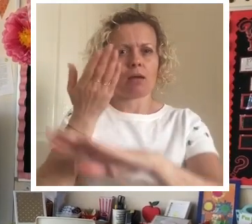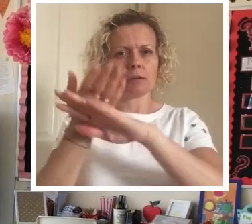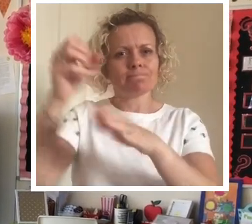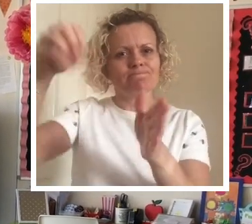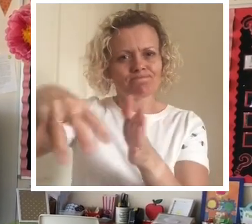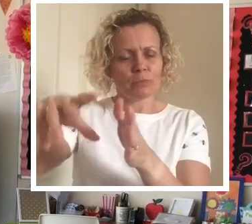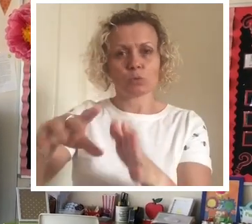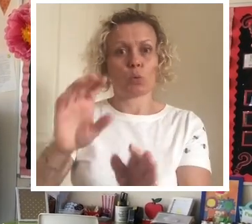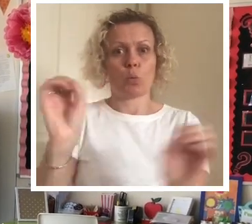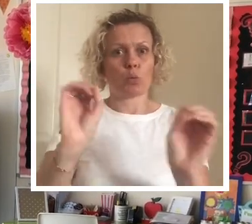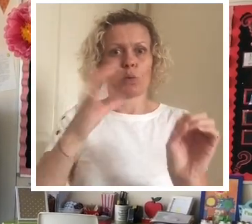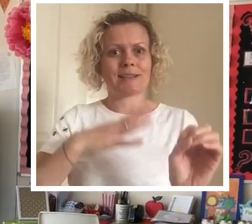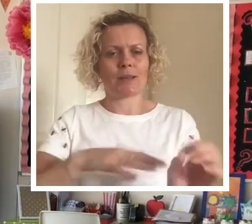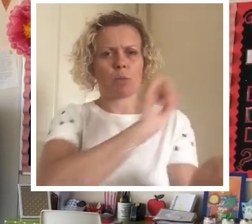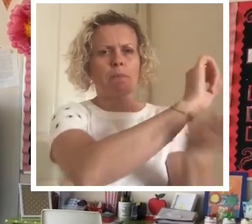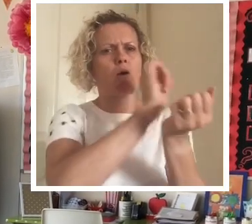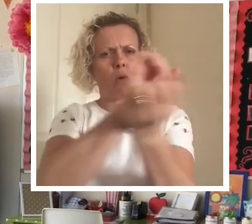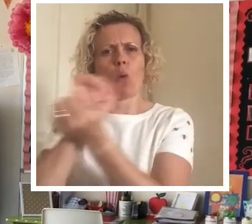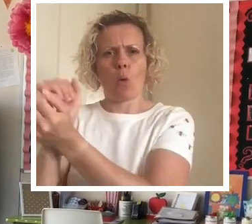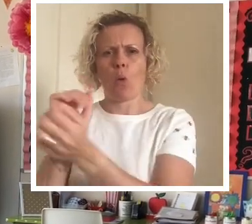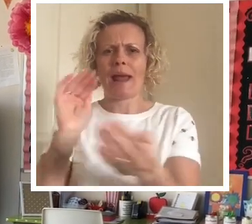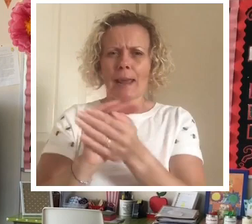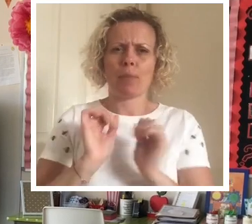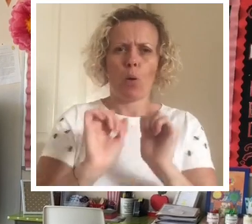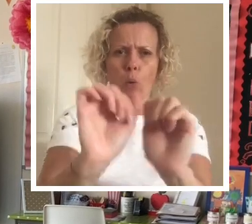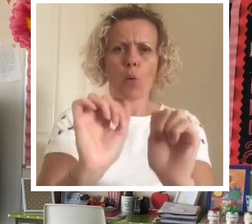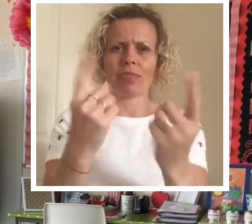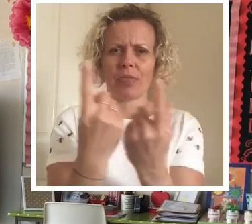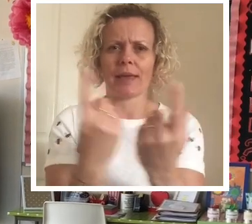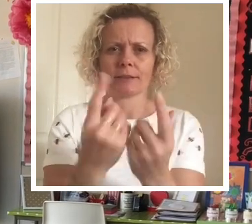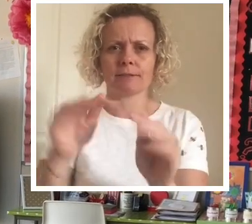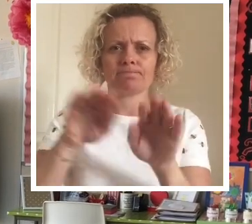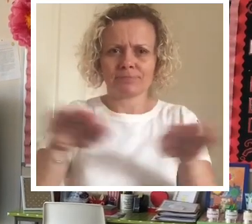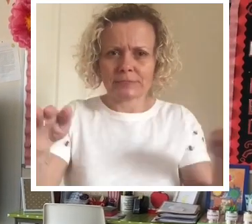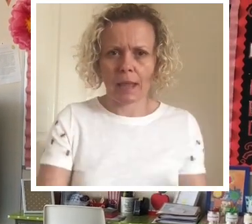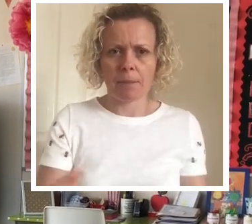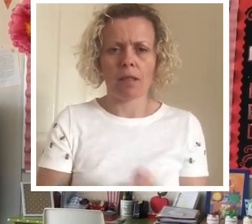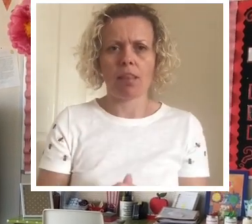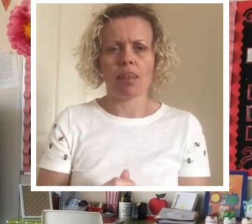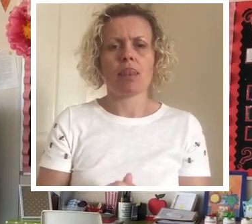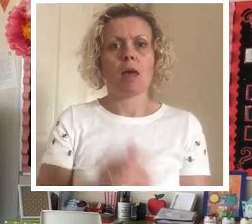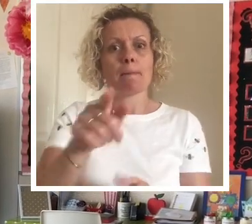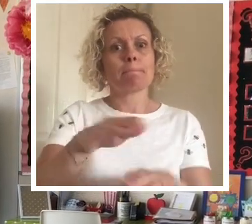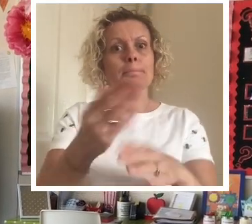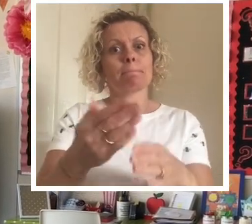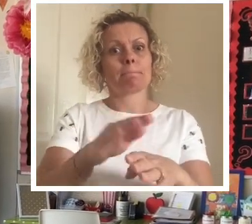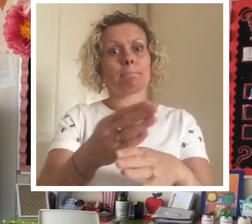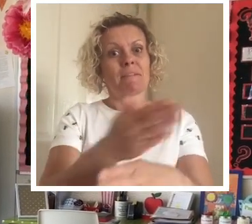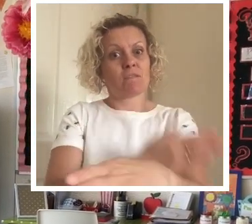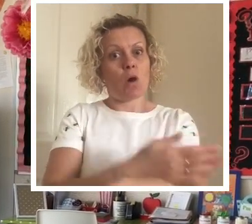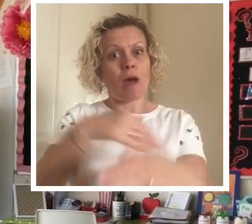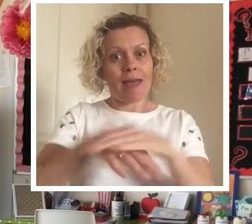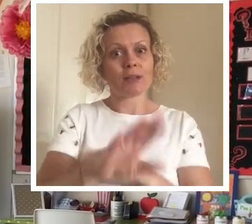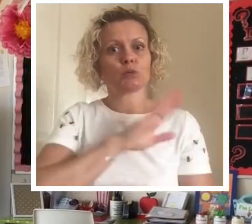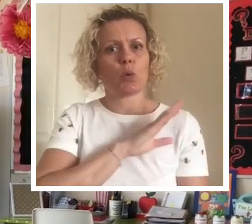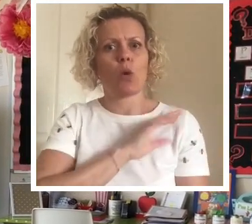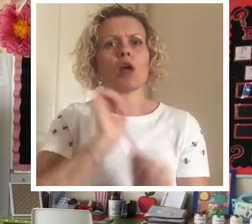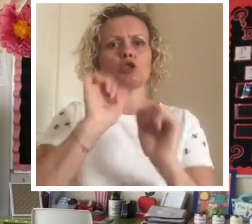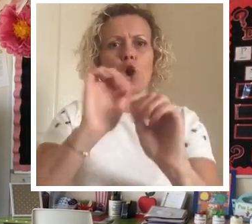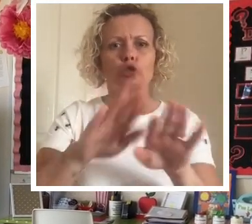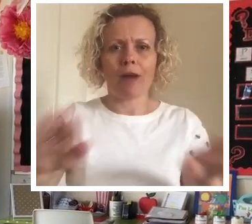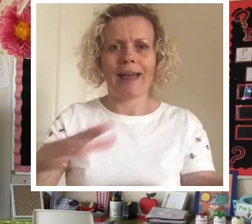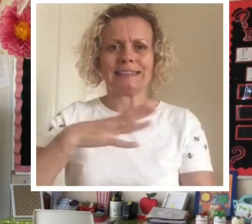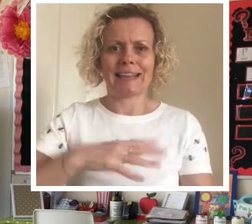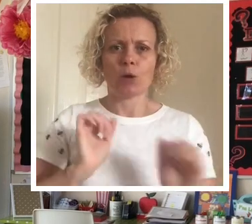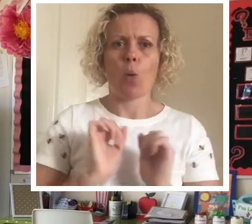like that. So they don't need to borrow anybody else's resources and please remember before you come into school make sure that your child has a water bottle